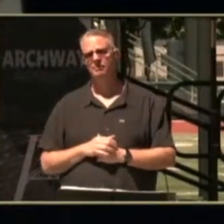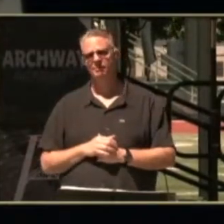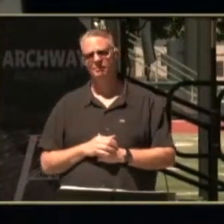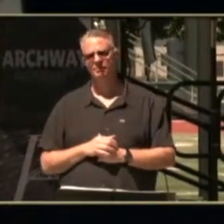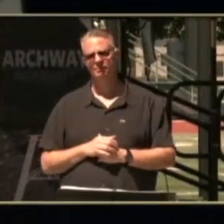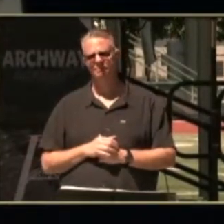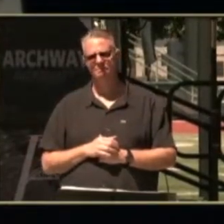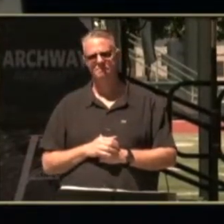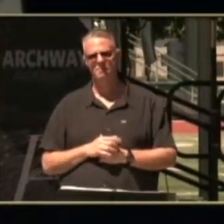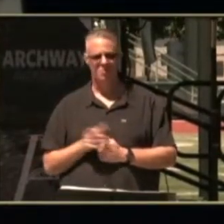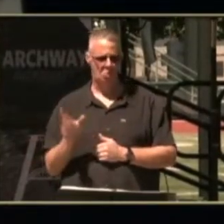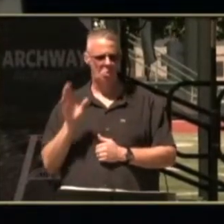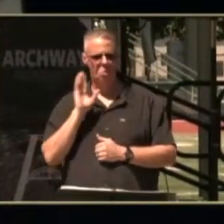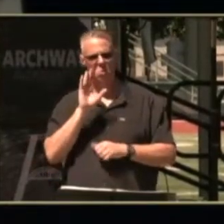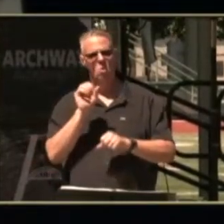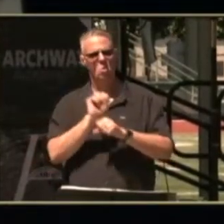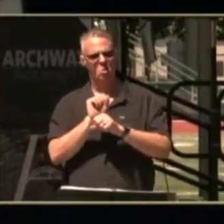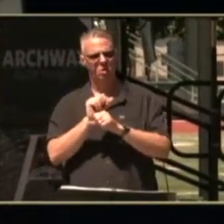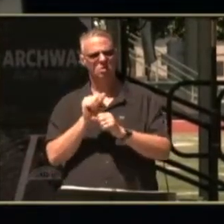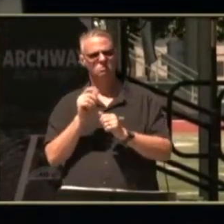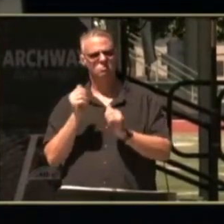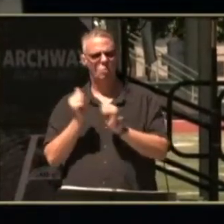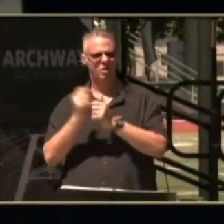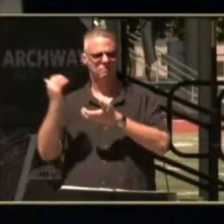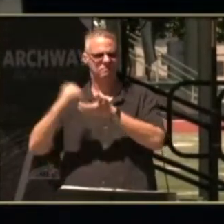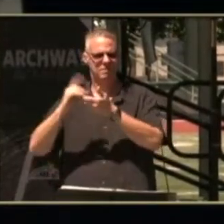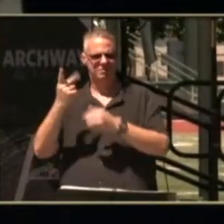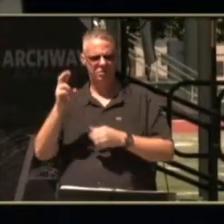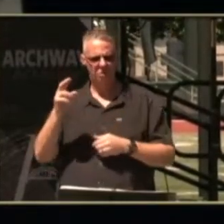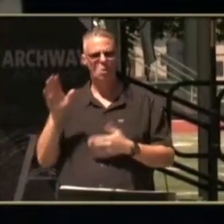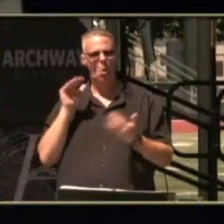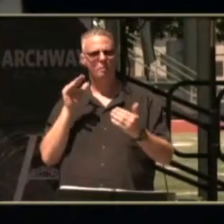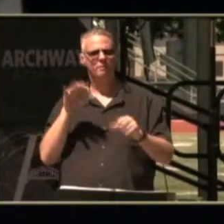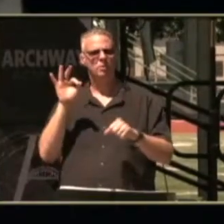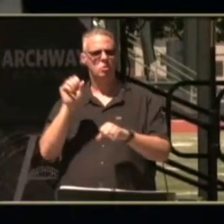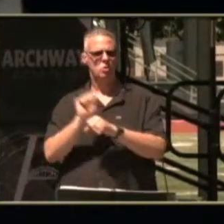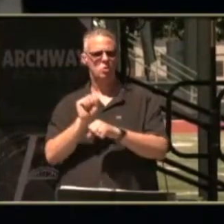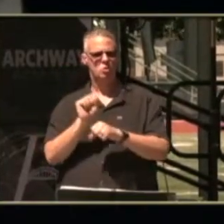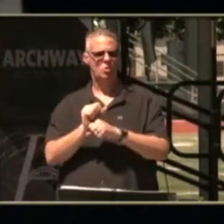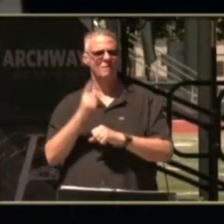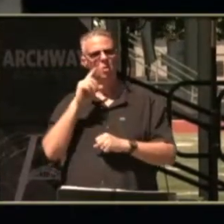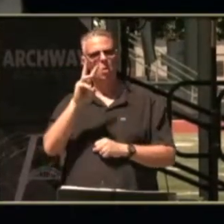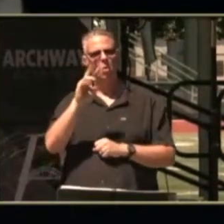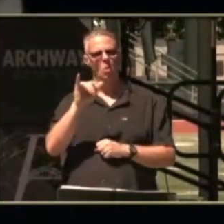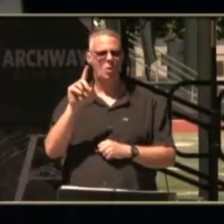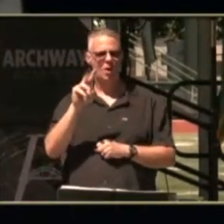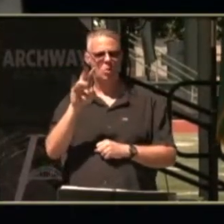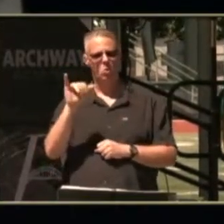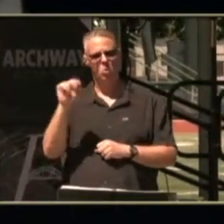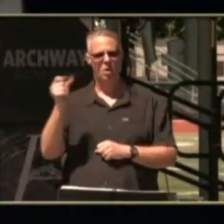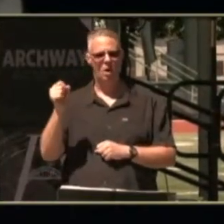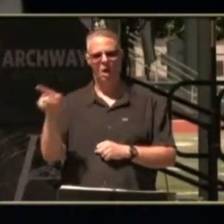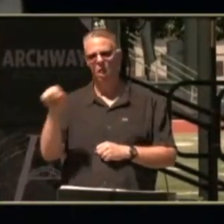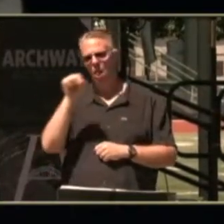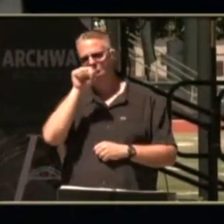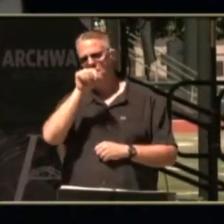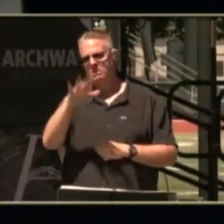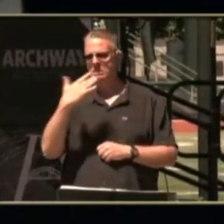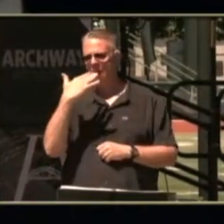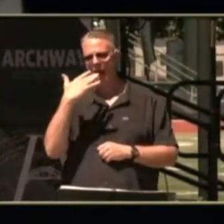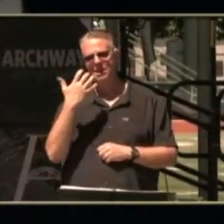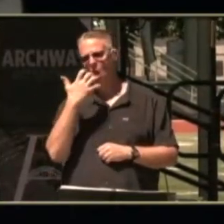caleb is also going to be working with dvr and hopes to have a job especially at wild wings where he loves their spicy hot wings